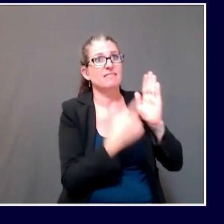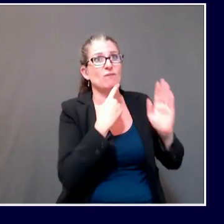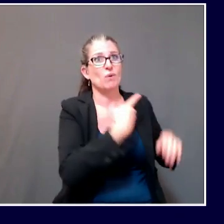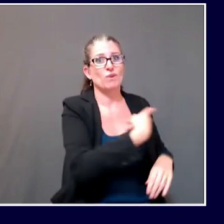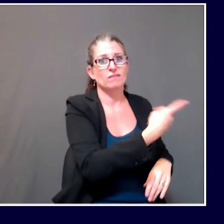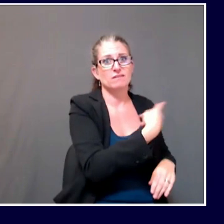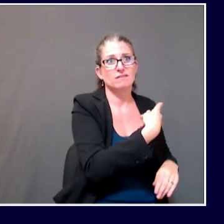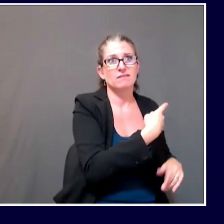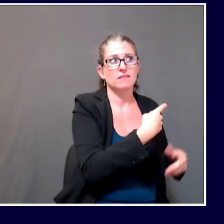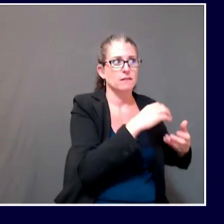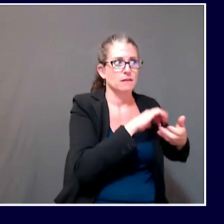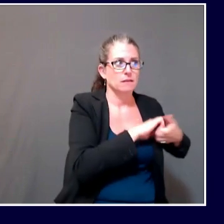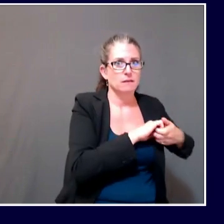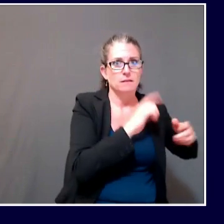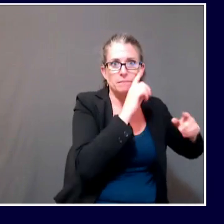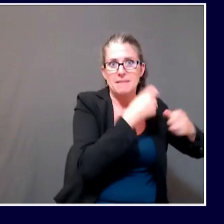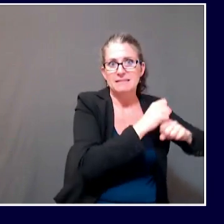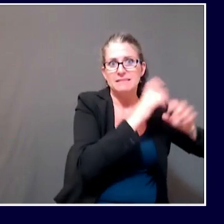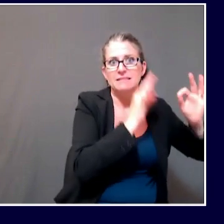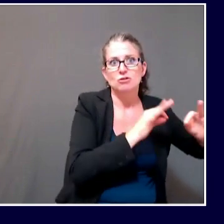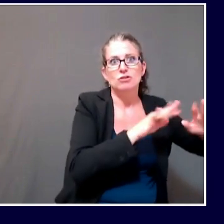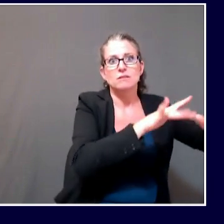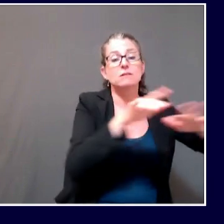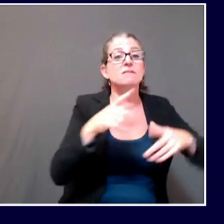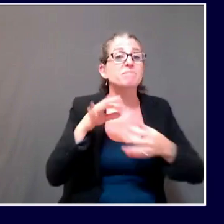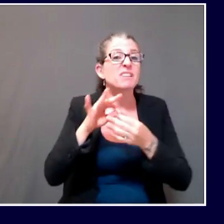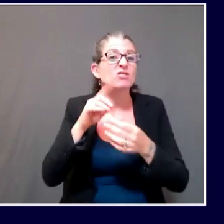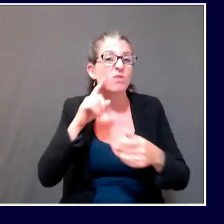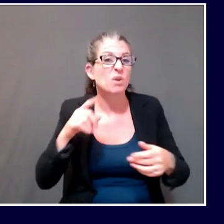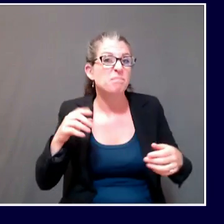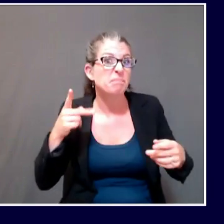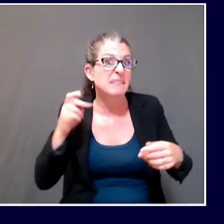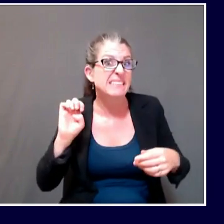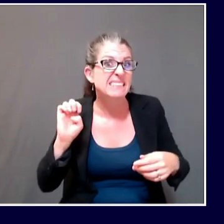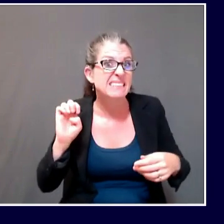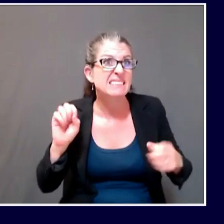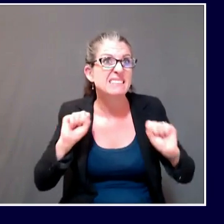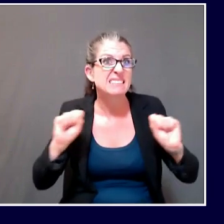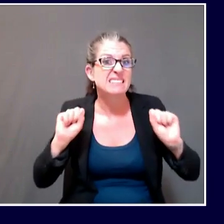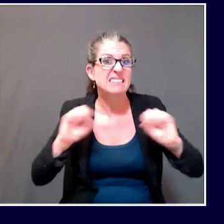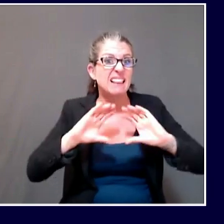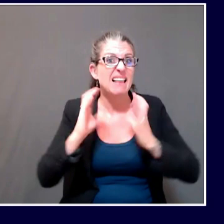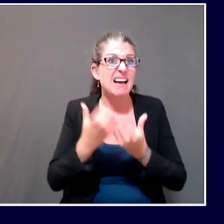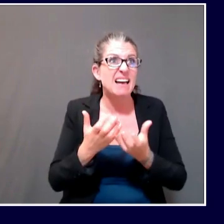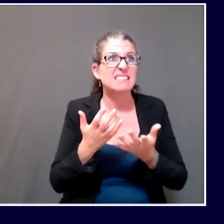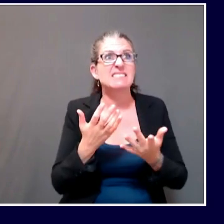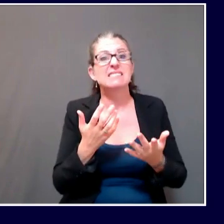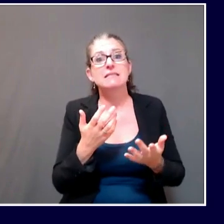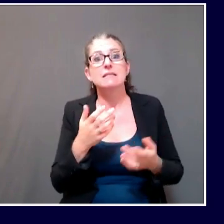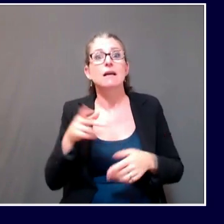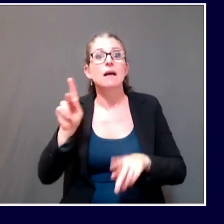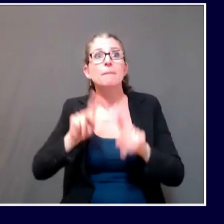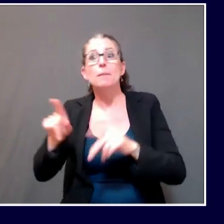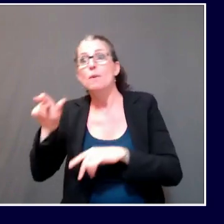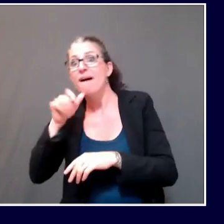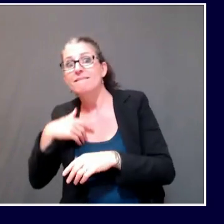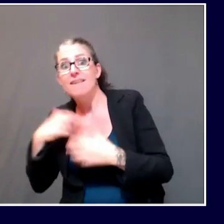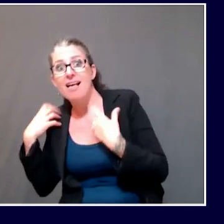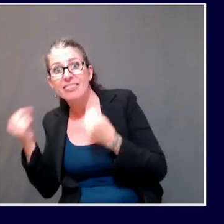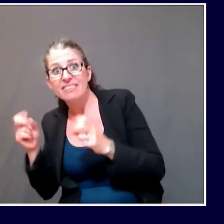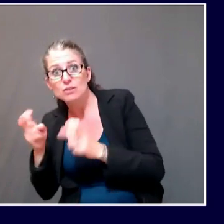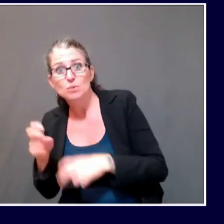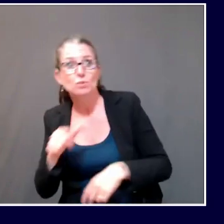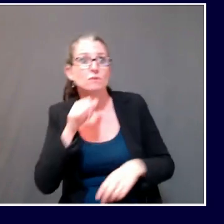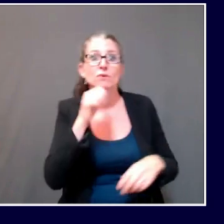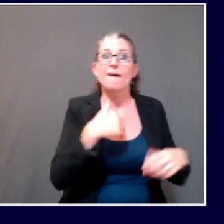medical conditions. Physical education classes are different than school-based sports. We have not issued guidance for school-based